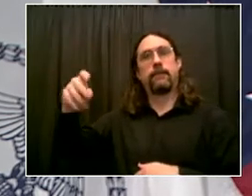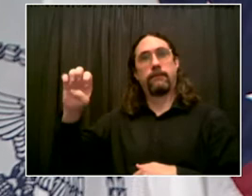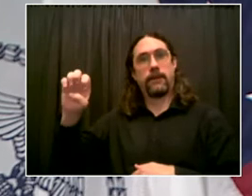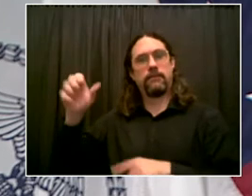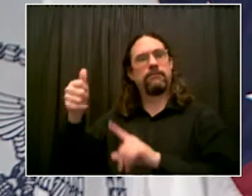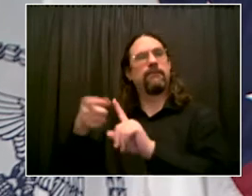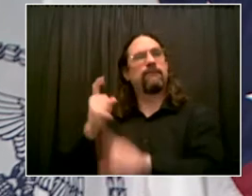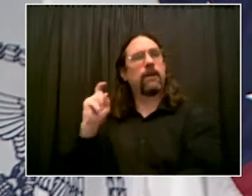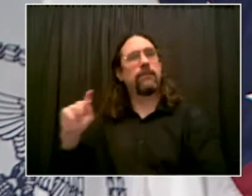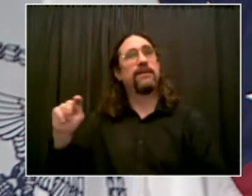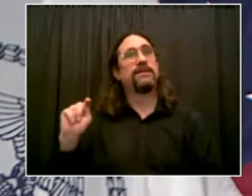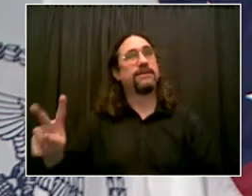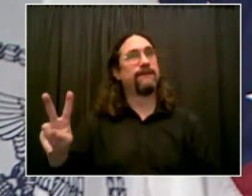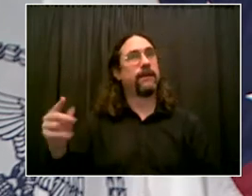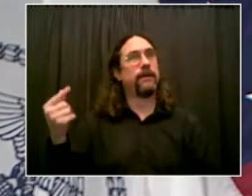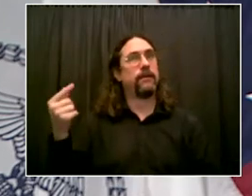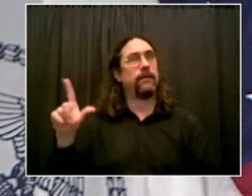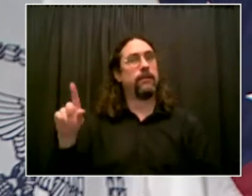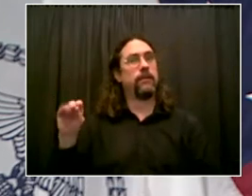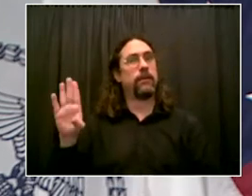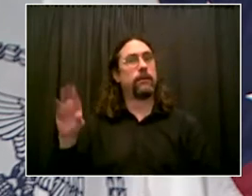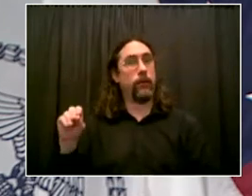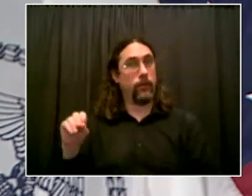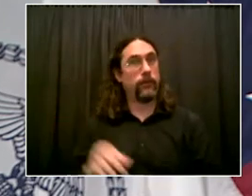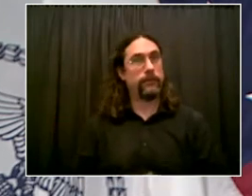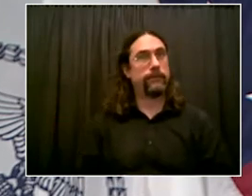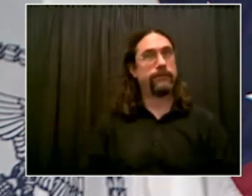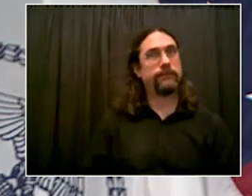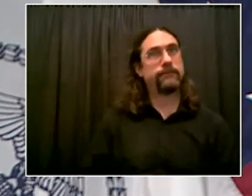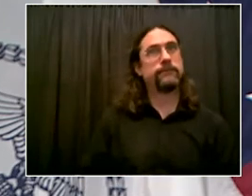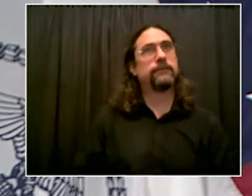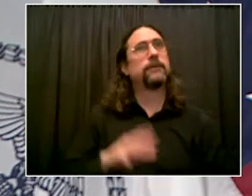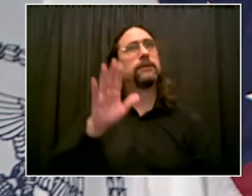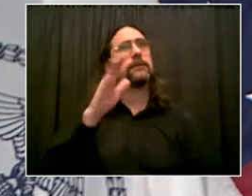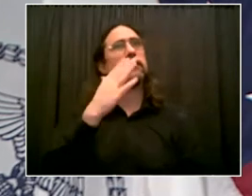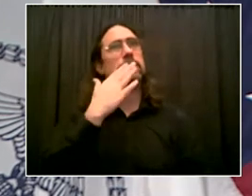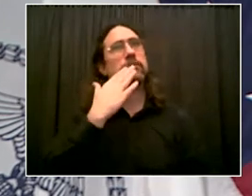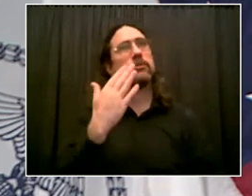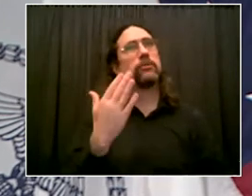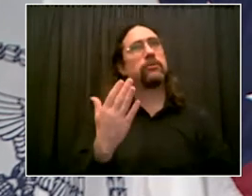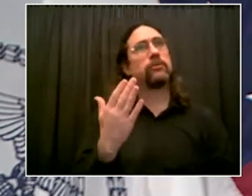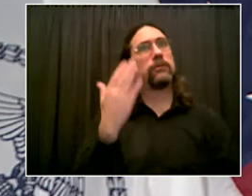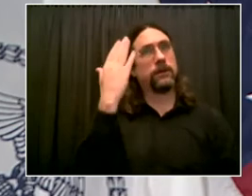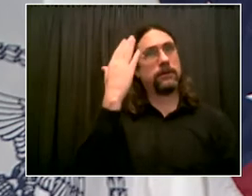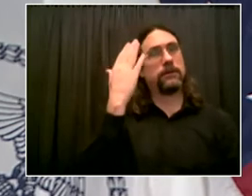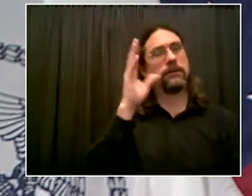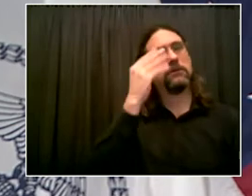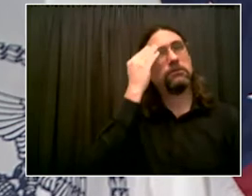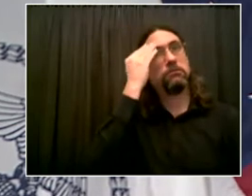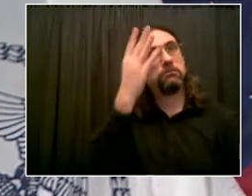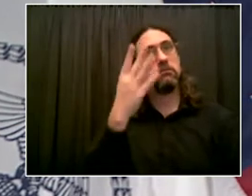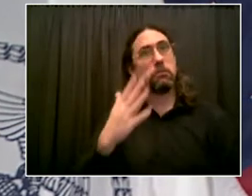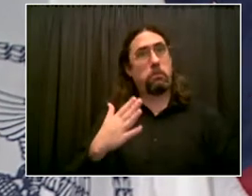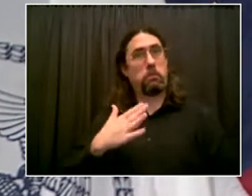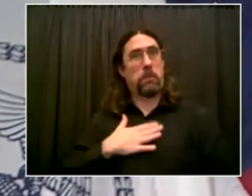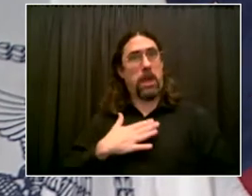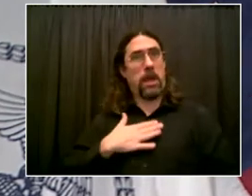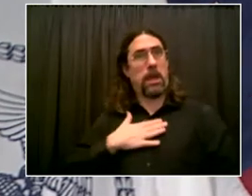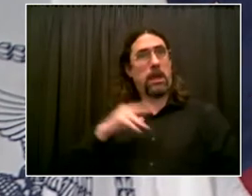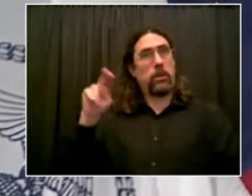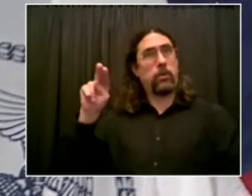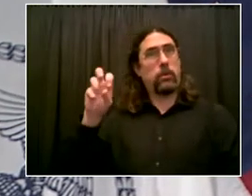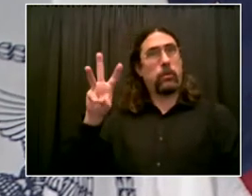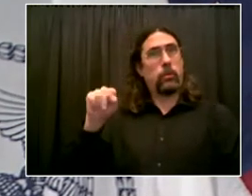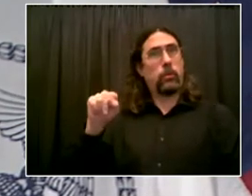And last week you announced the possibility of a vaccine for tourists. This called a rotation because Brazilians have always been among the international